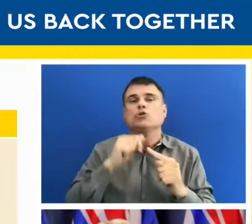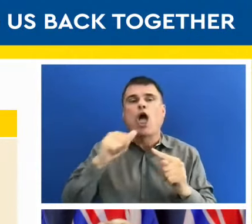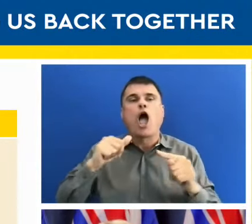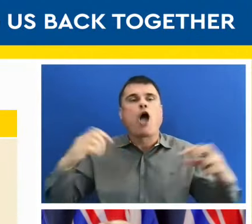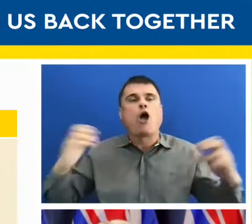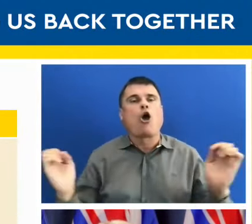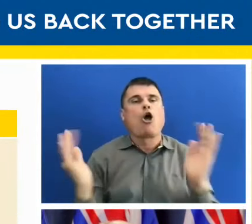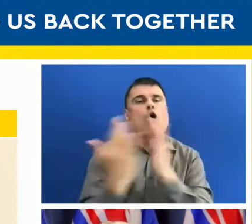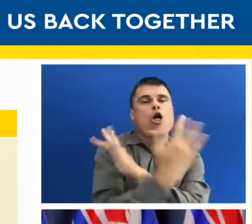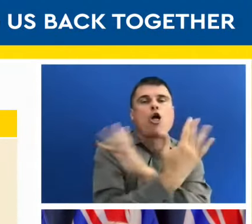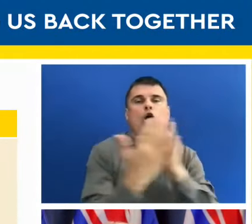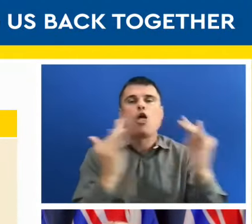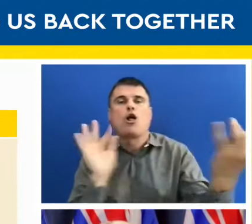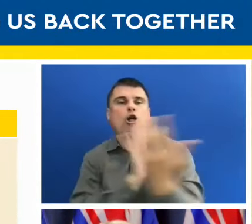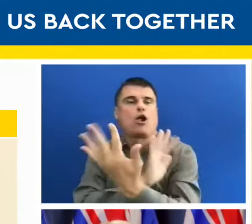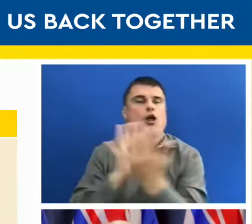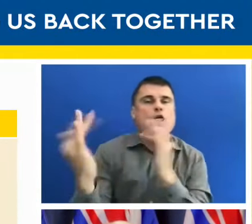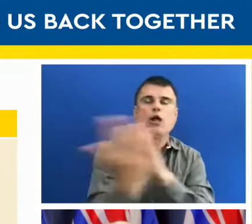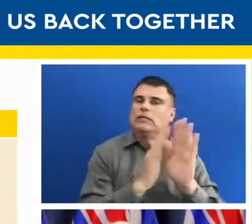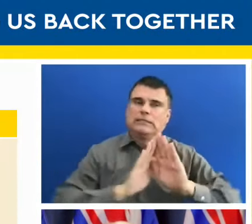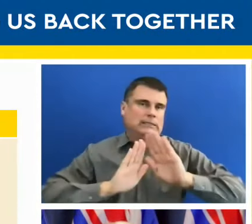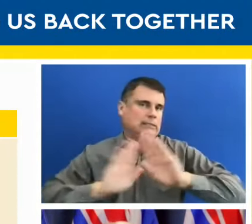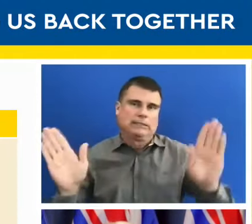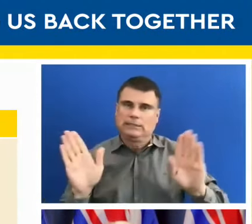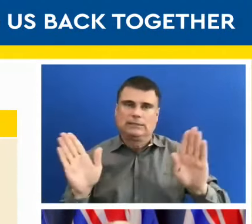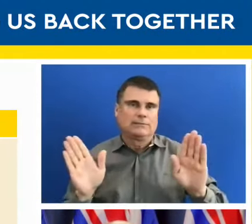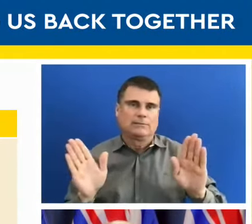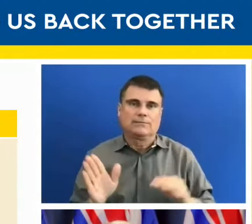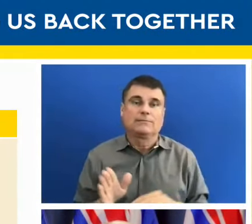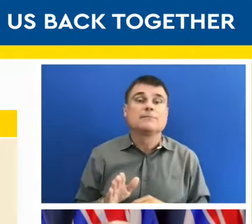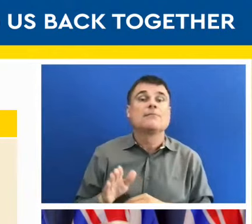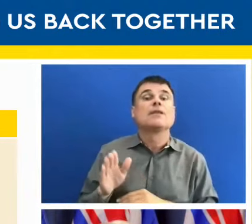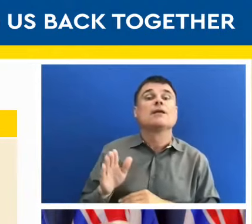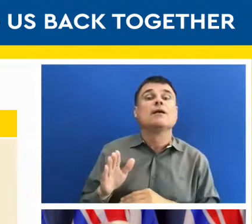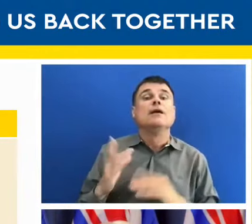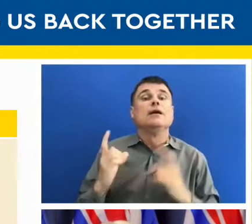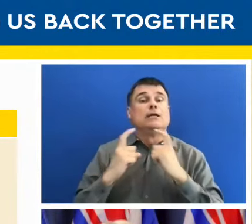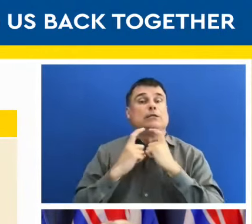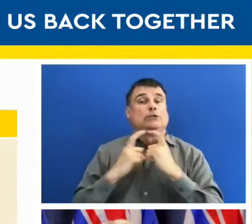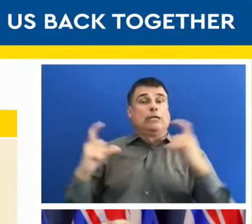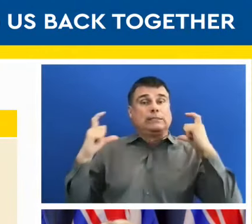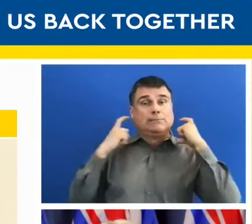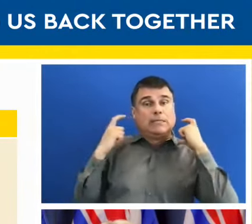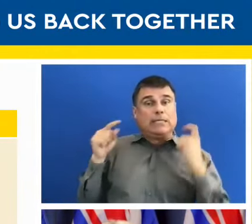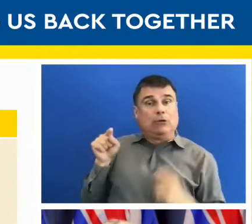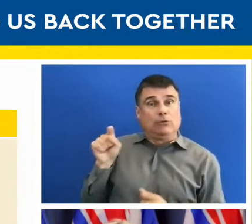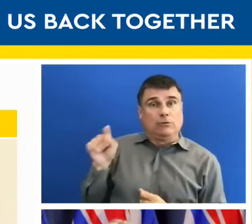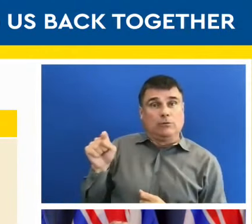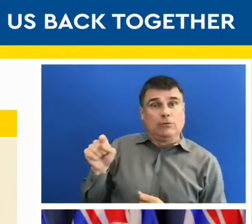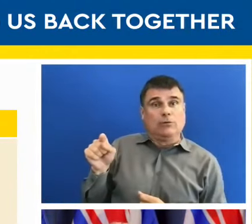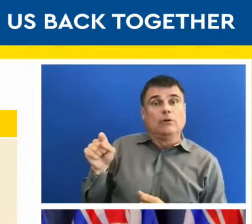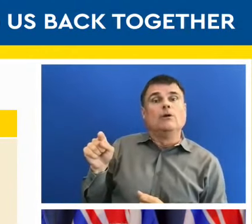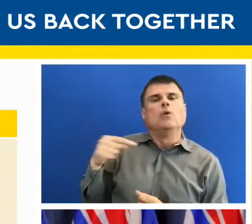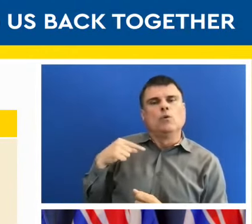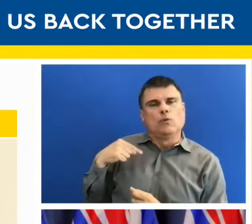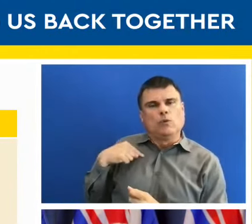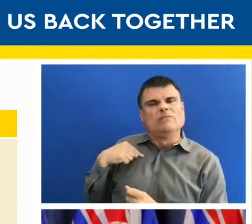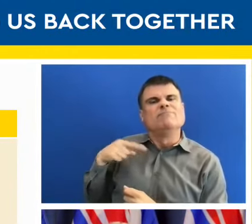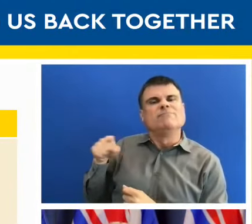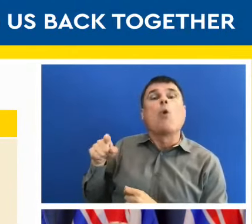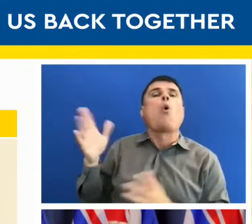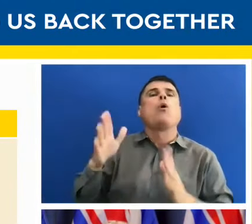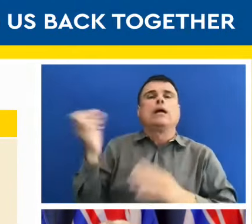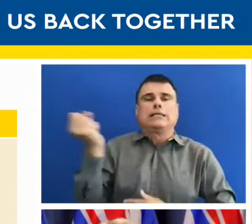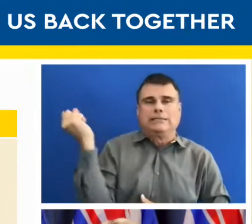And finally, we've been working with the casino sector as well. And I know they've been working hard on this since everything shut